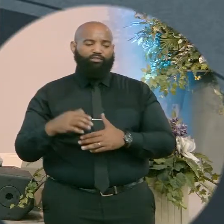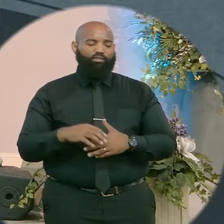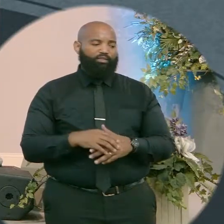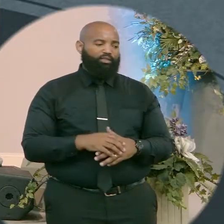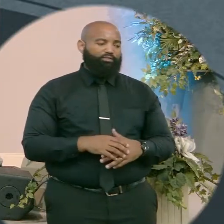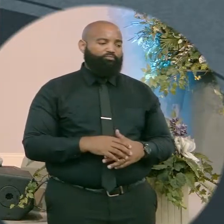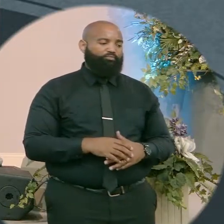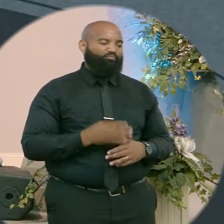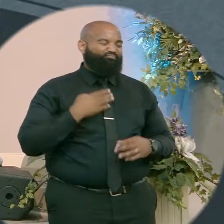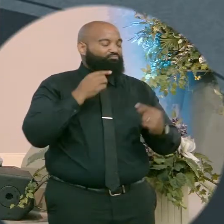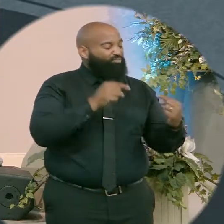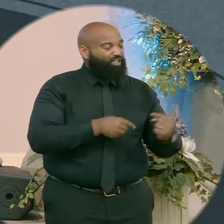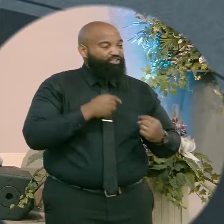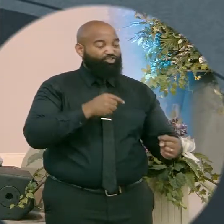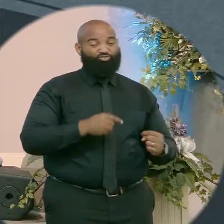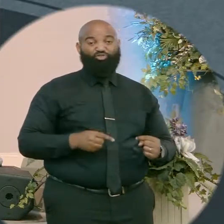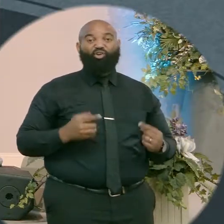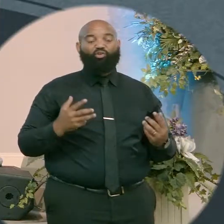My mind.